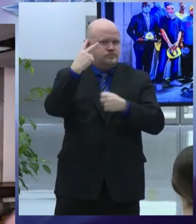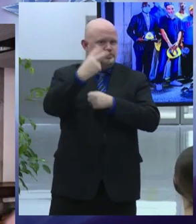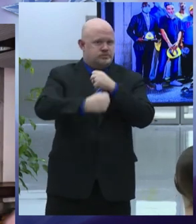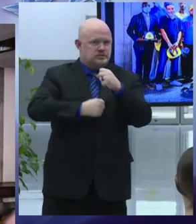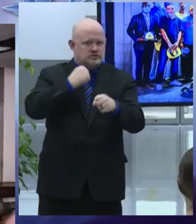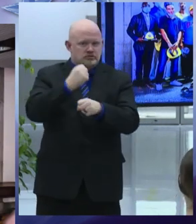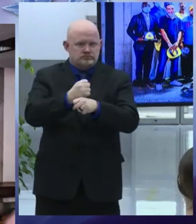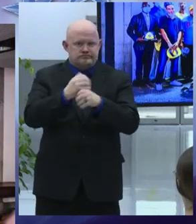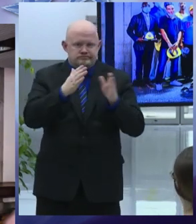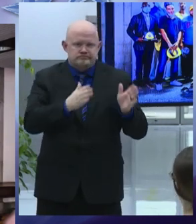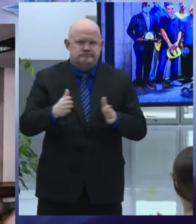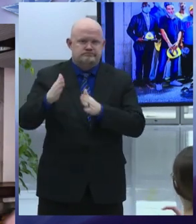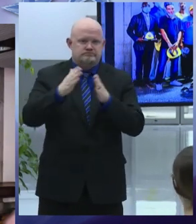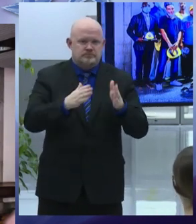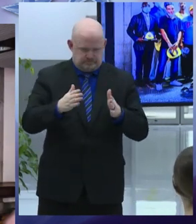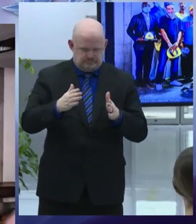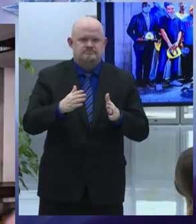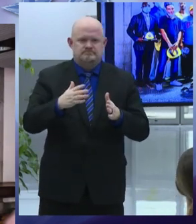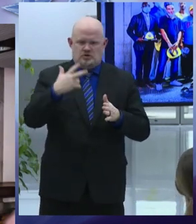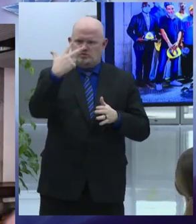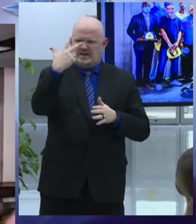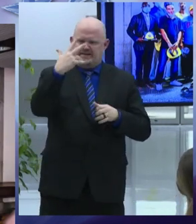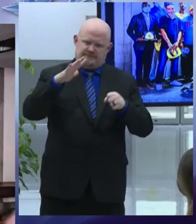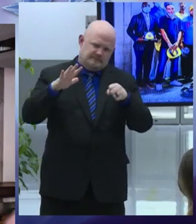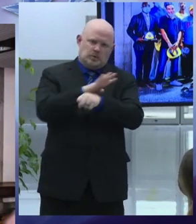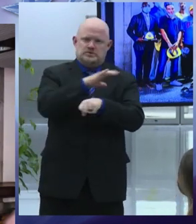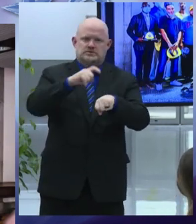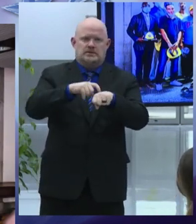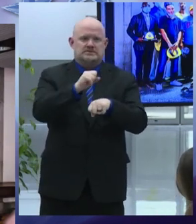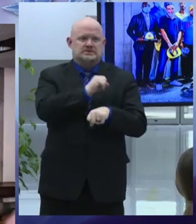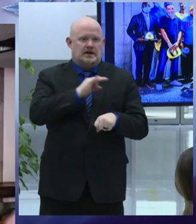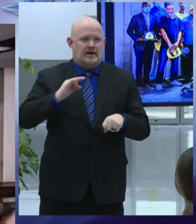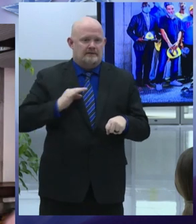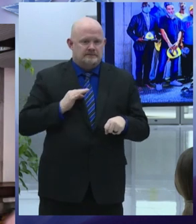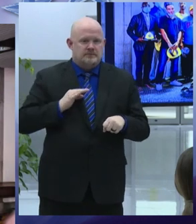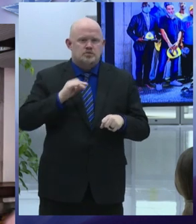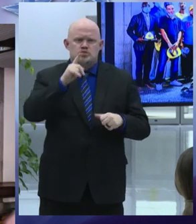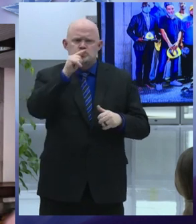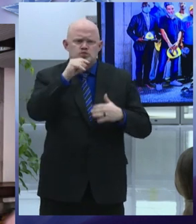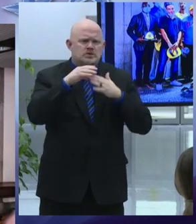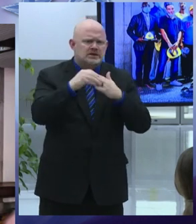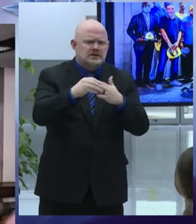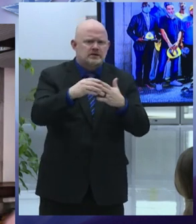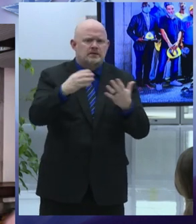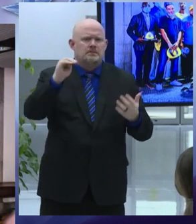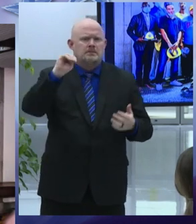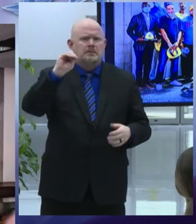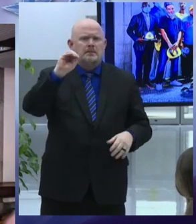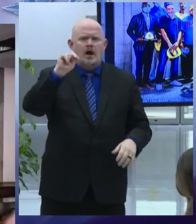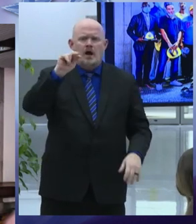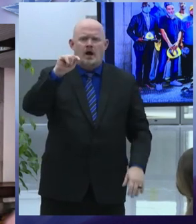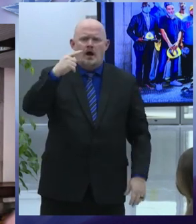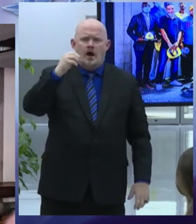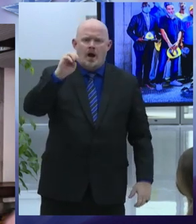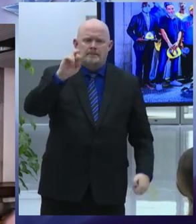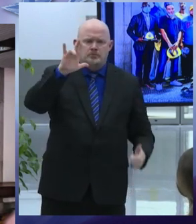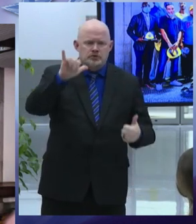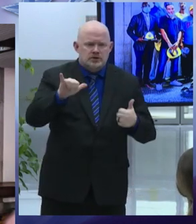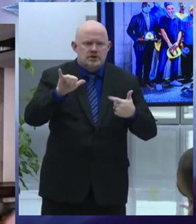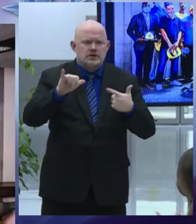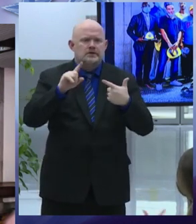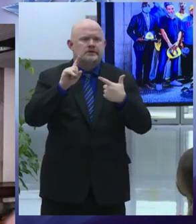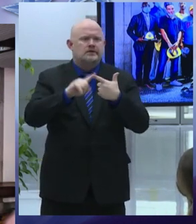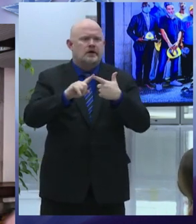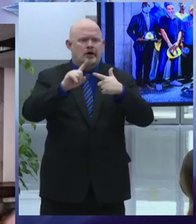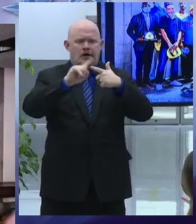staff led by director chris montgomery who are readying dozens of city residents for careers in hvac construction and building maintenance and commercial truck